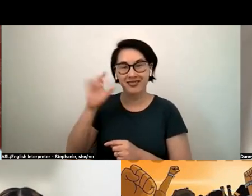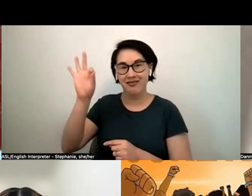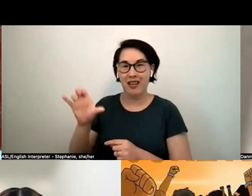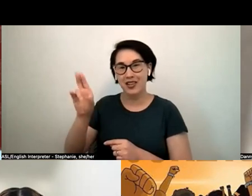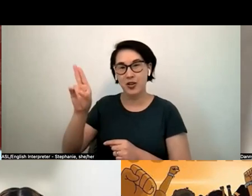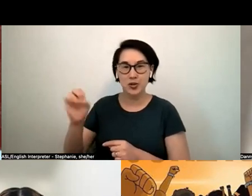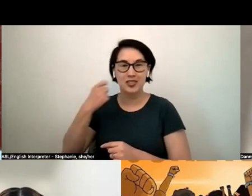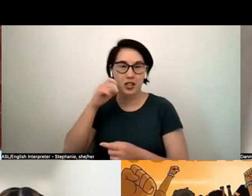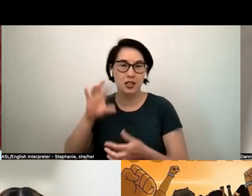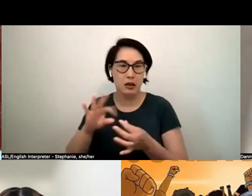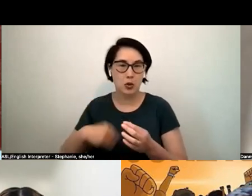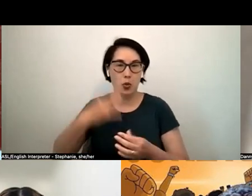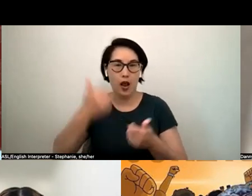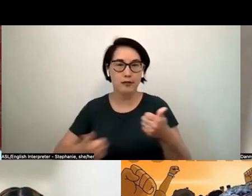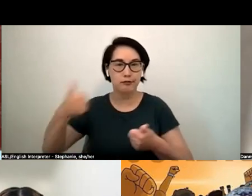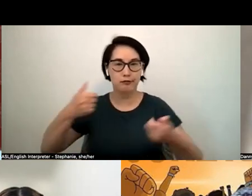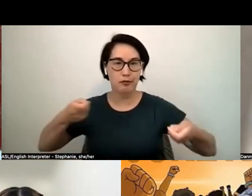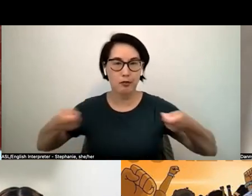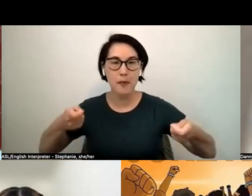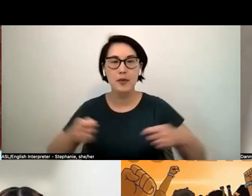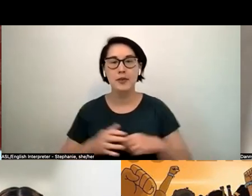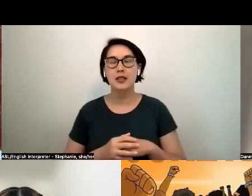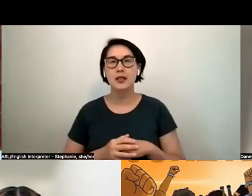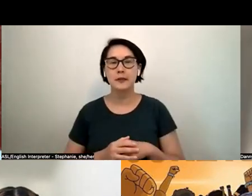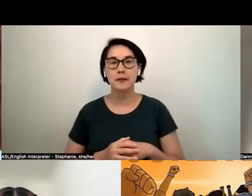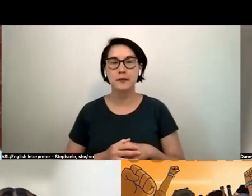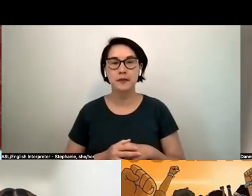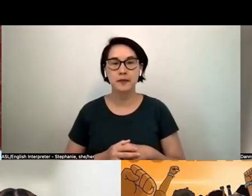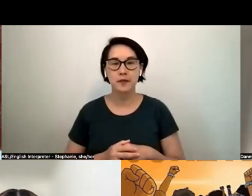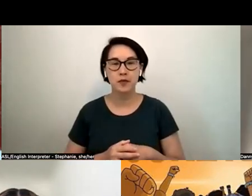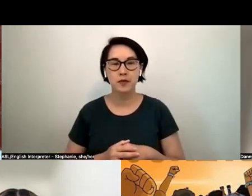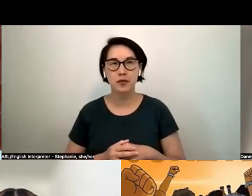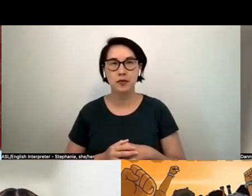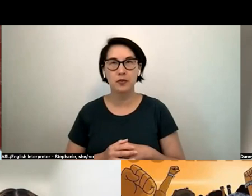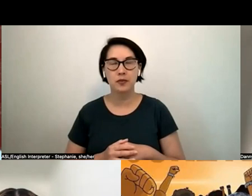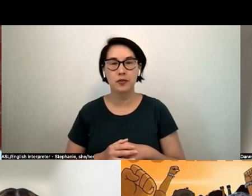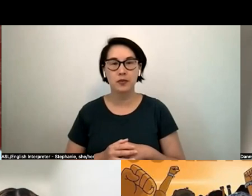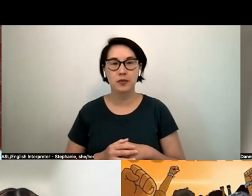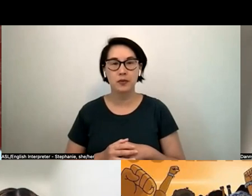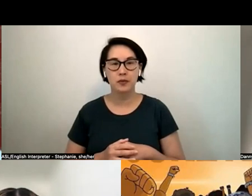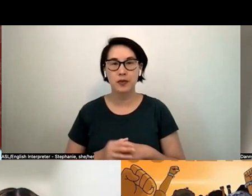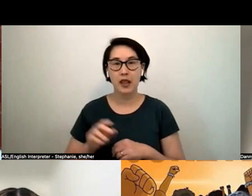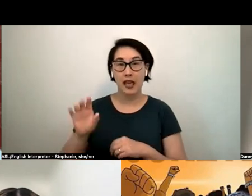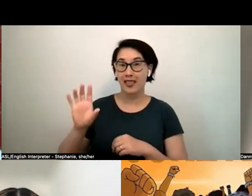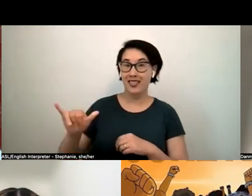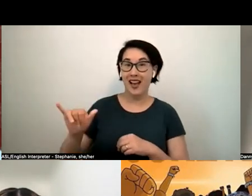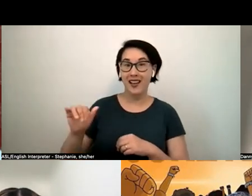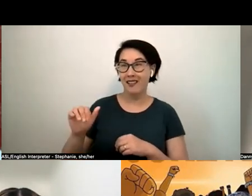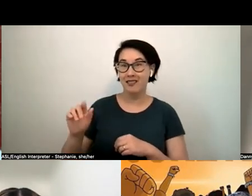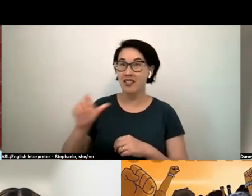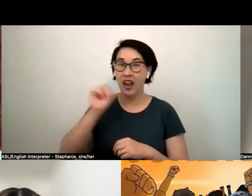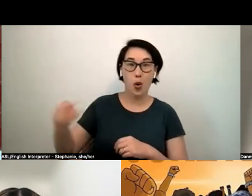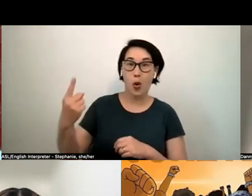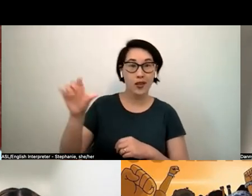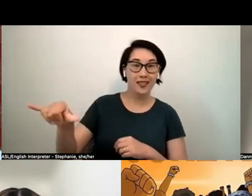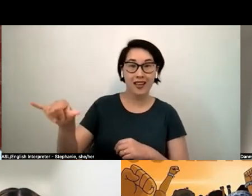like you know like that's also like not the only thing that's happening um and then i